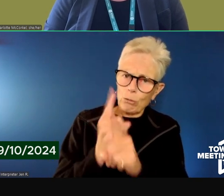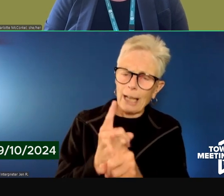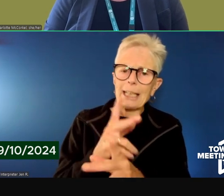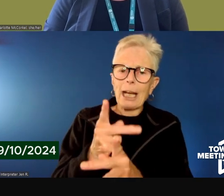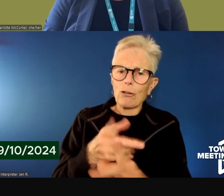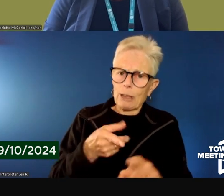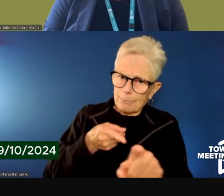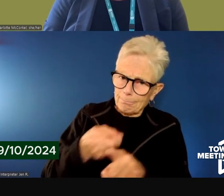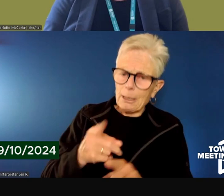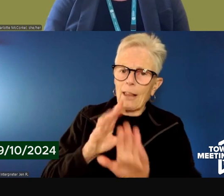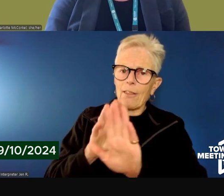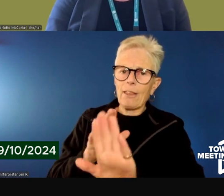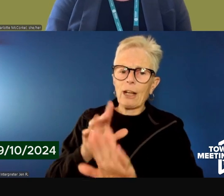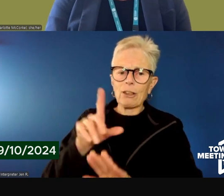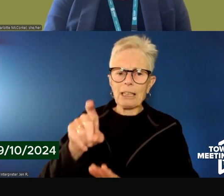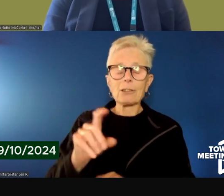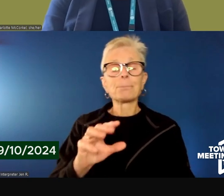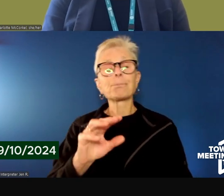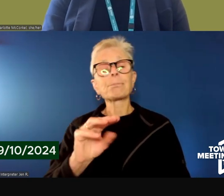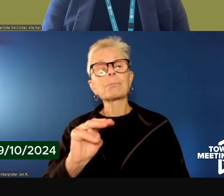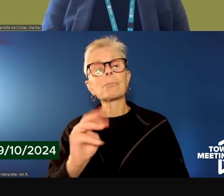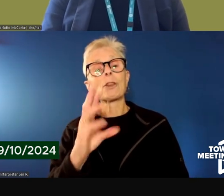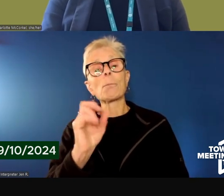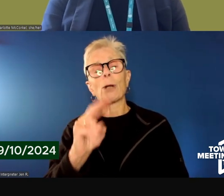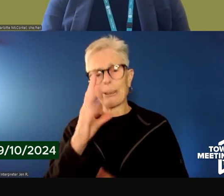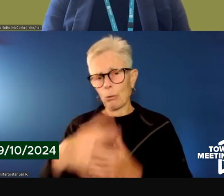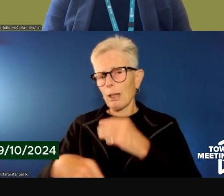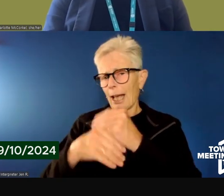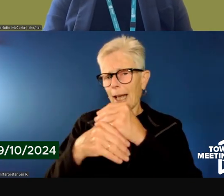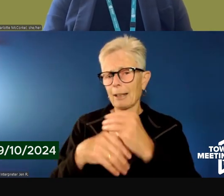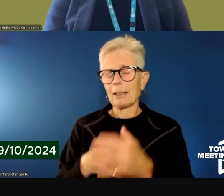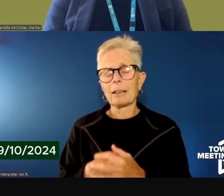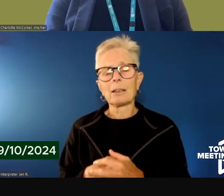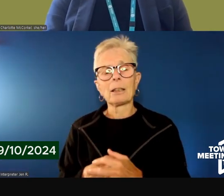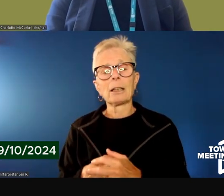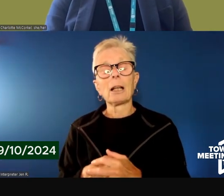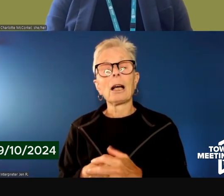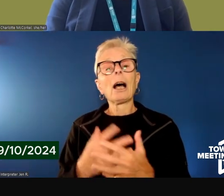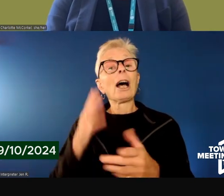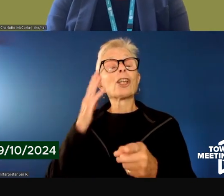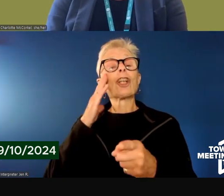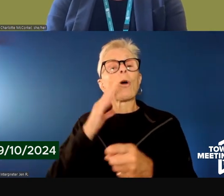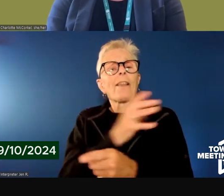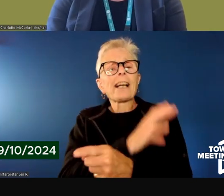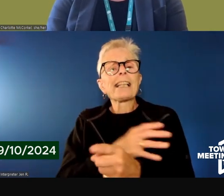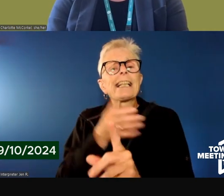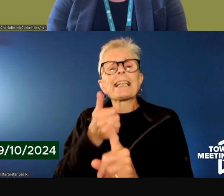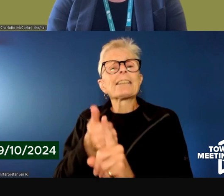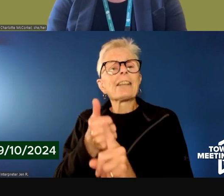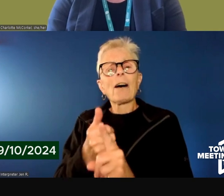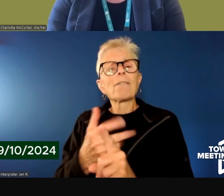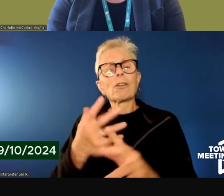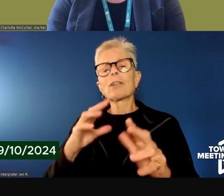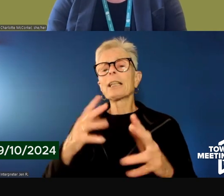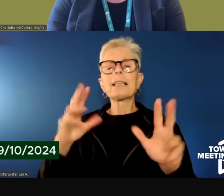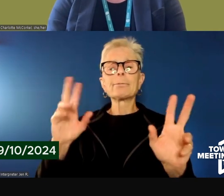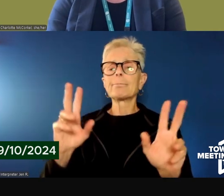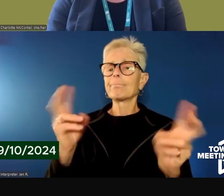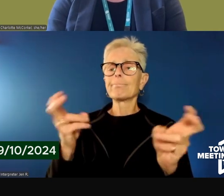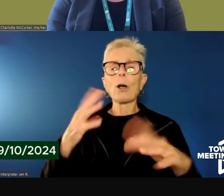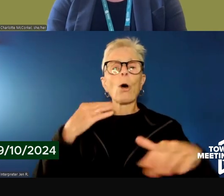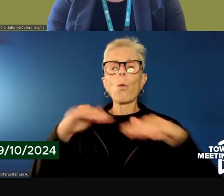The one element I would add to that is the walk-in nature of the clinic itself will be